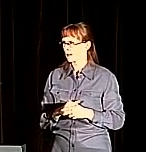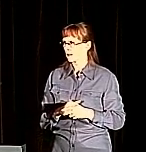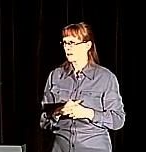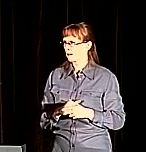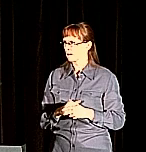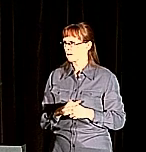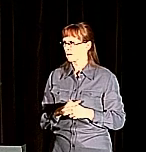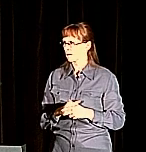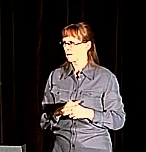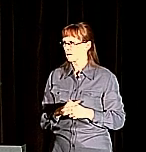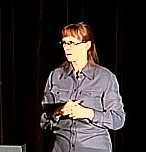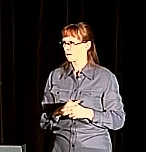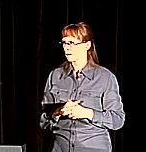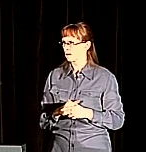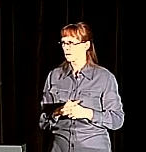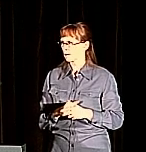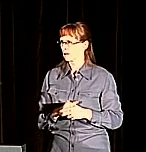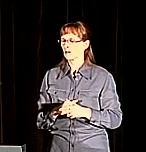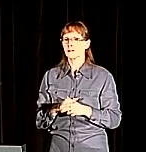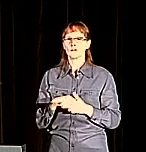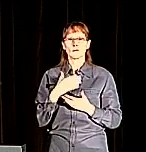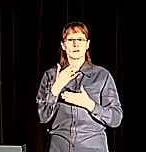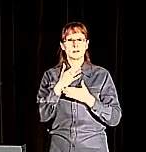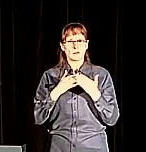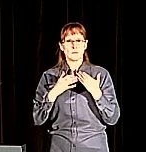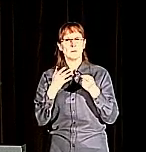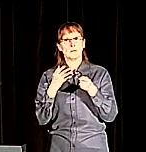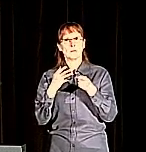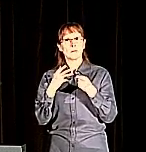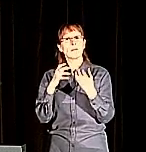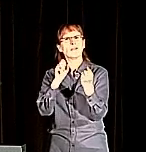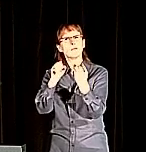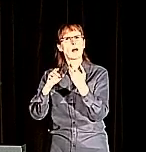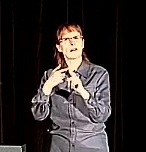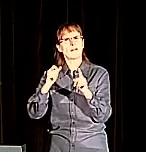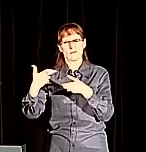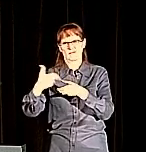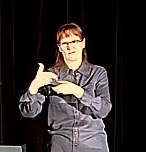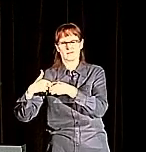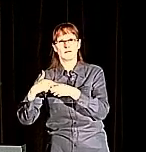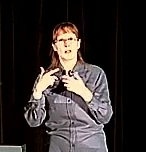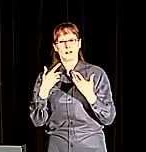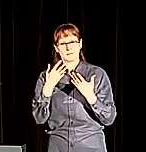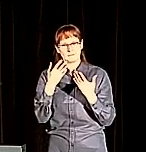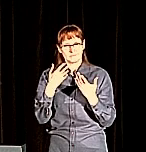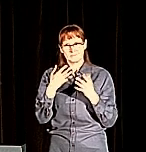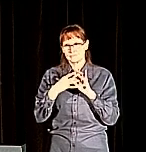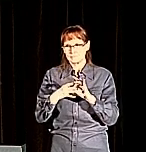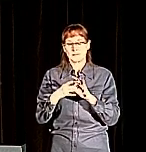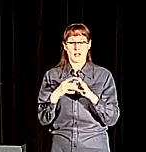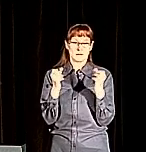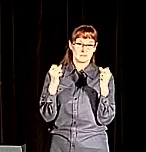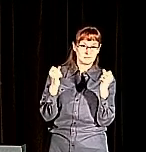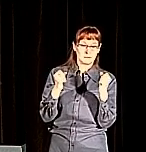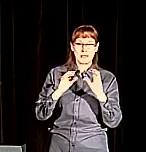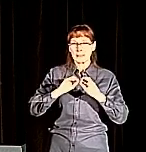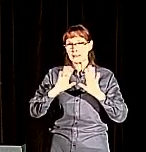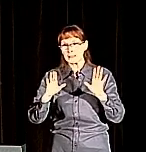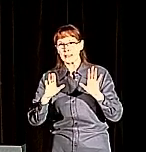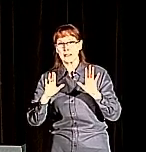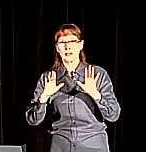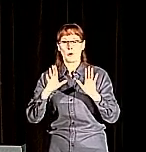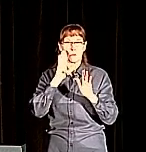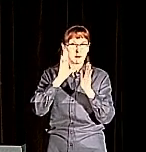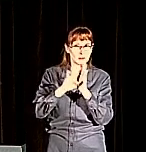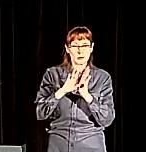wanted them to say, oh no, no, no, no, I didn't want that video. So they can deselect the different graph themes and put in a new graph theme. This was a